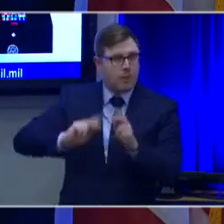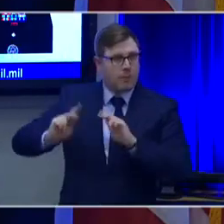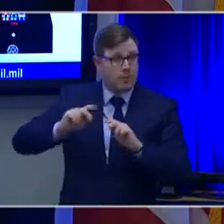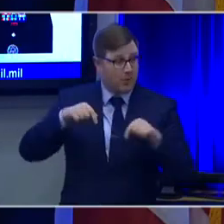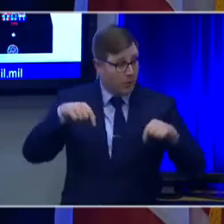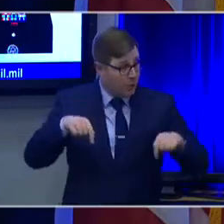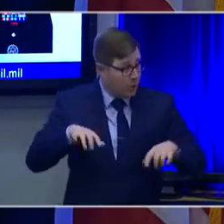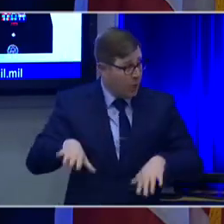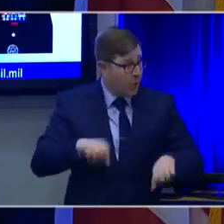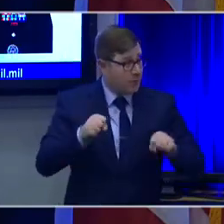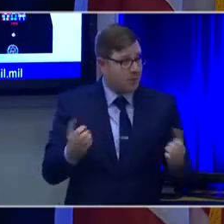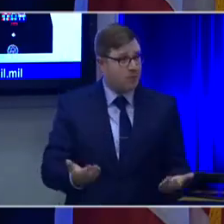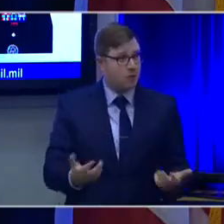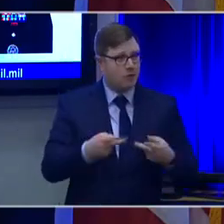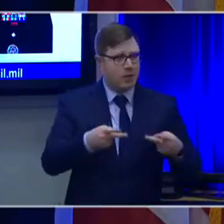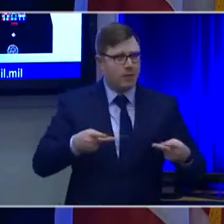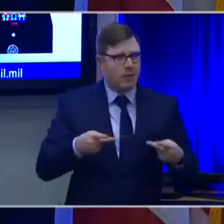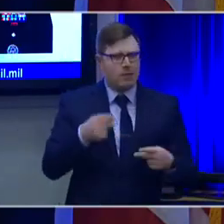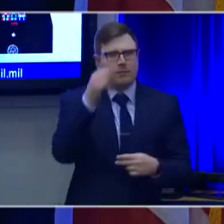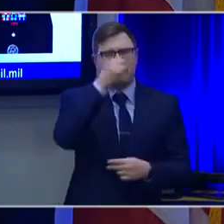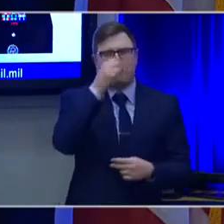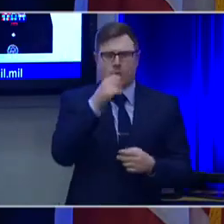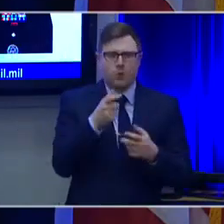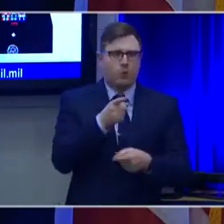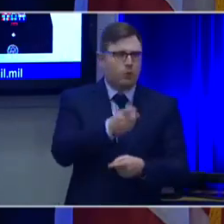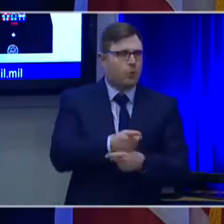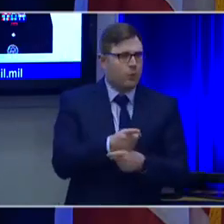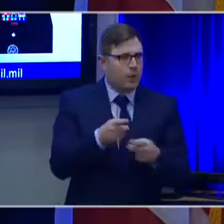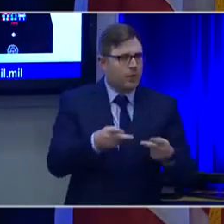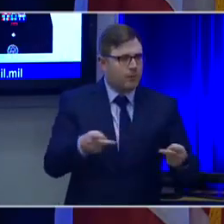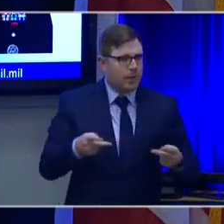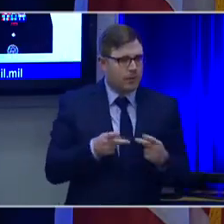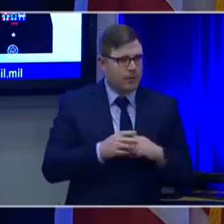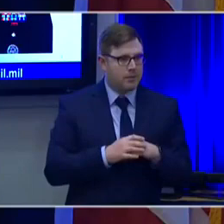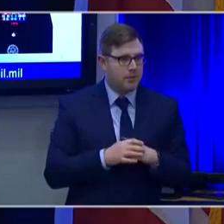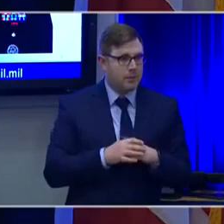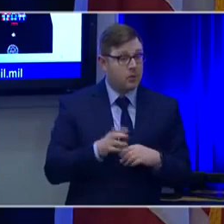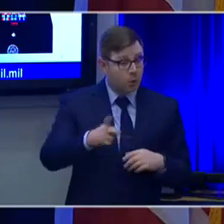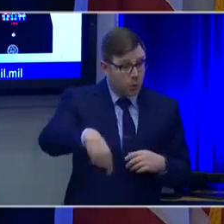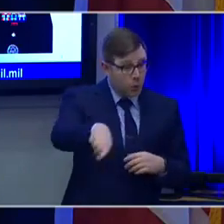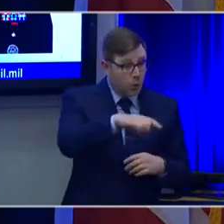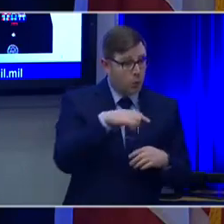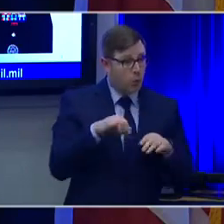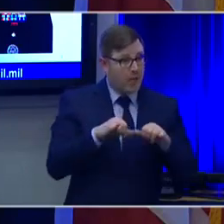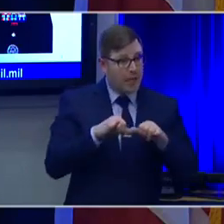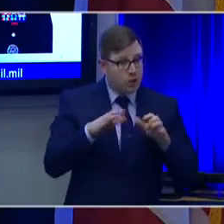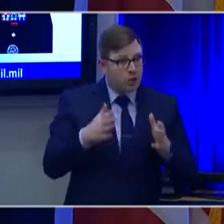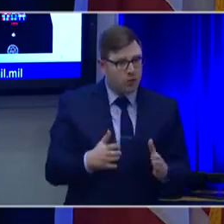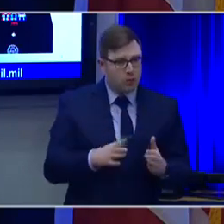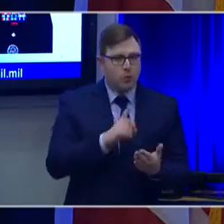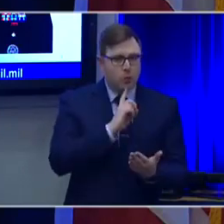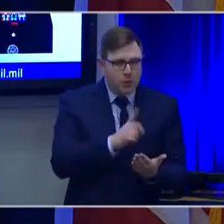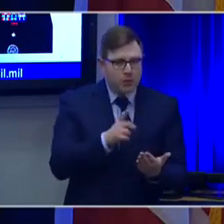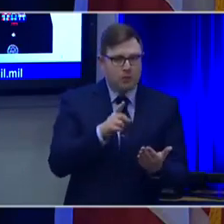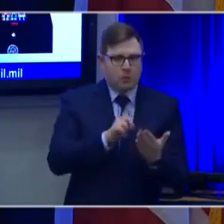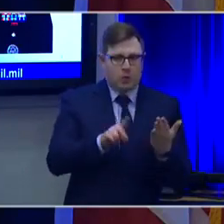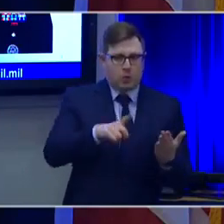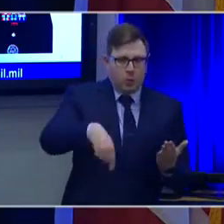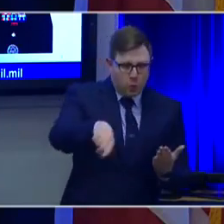place to have this discussion. You, as military engineers, are really a cornerstone of what we've done with this nation.